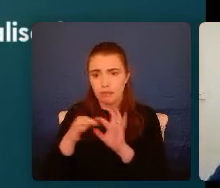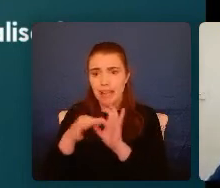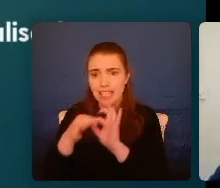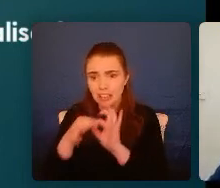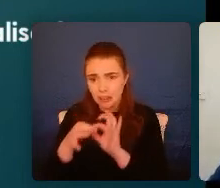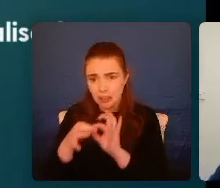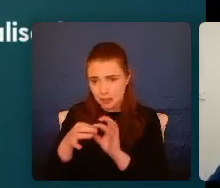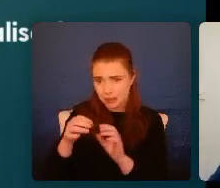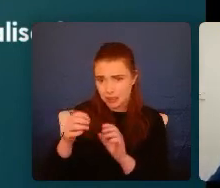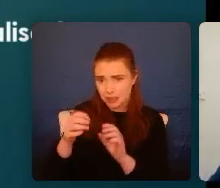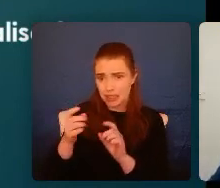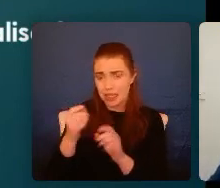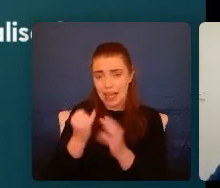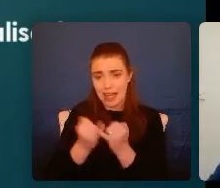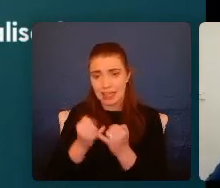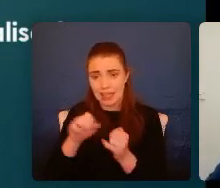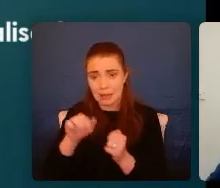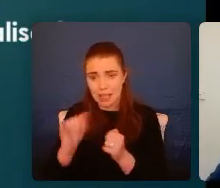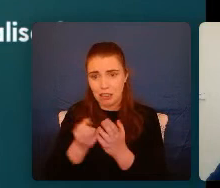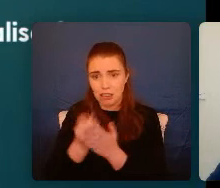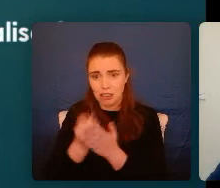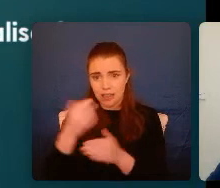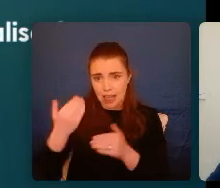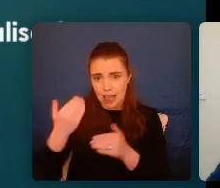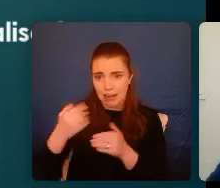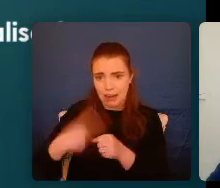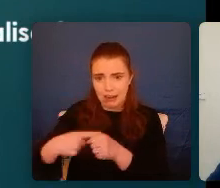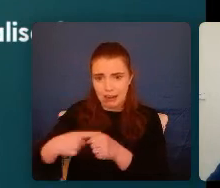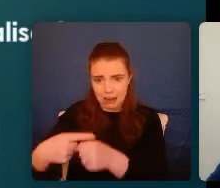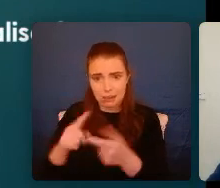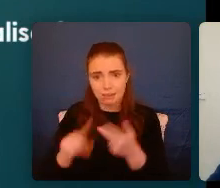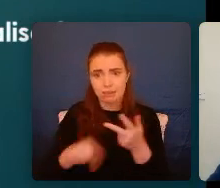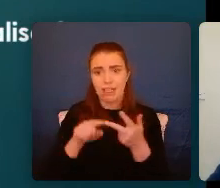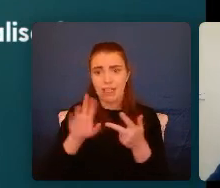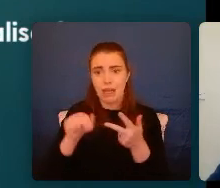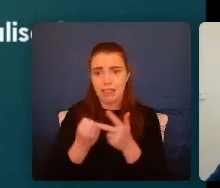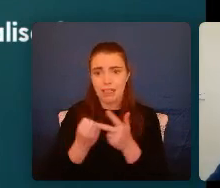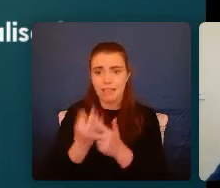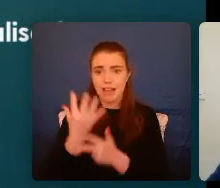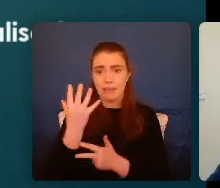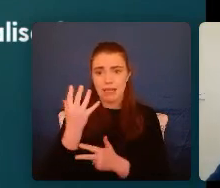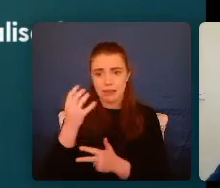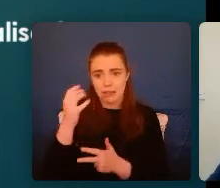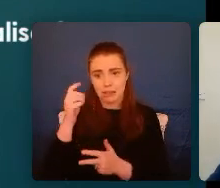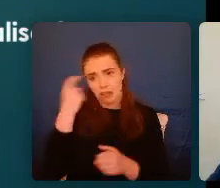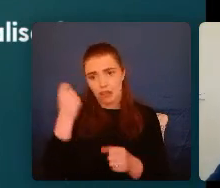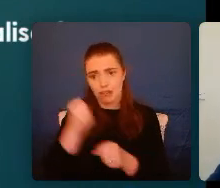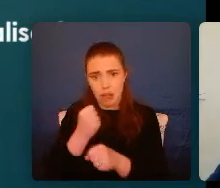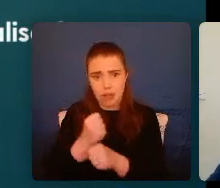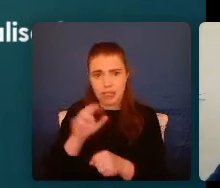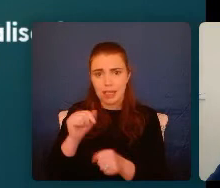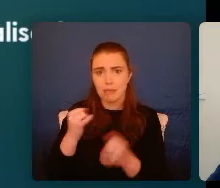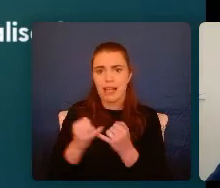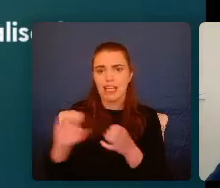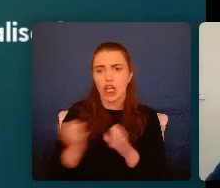see that in many cases in Mary's story. It could also be developmental trauma. And we'll talk a bit about this more about exposure to early life trauma